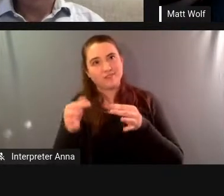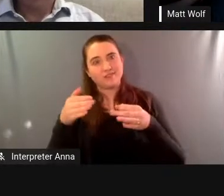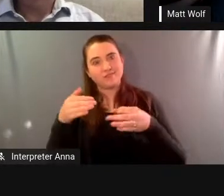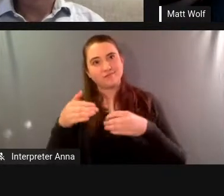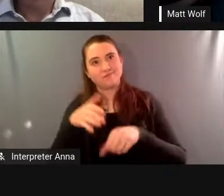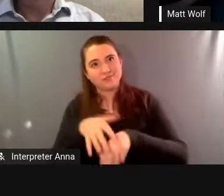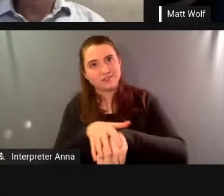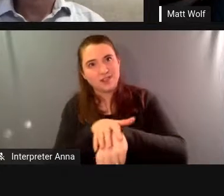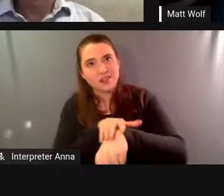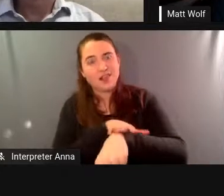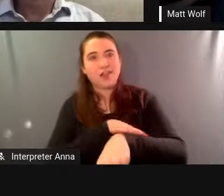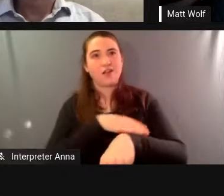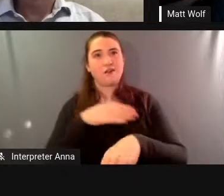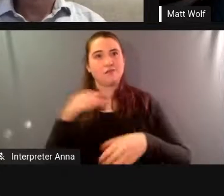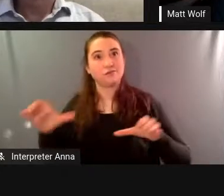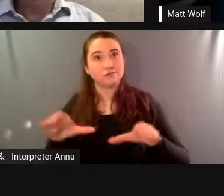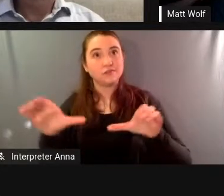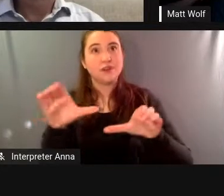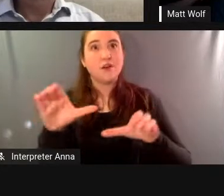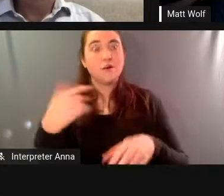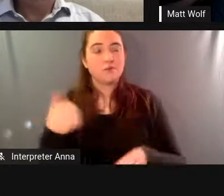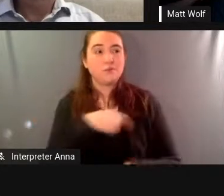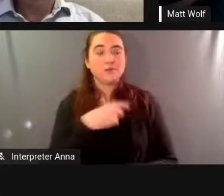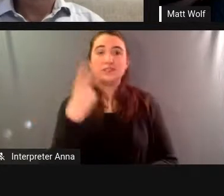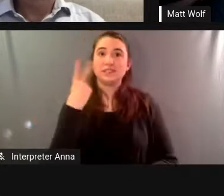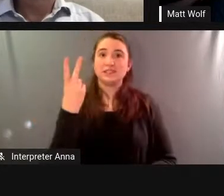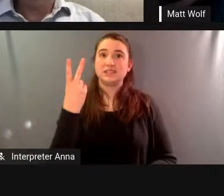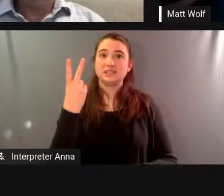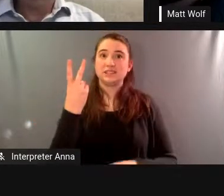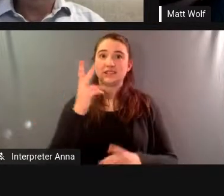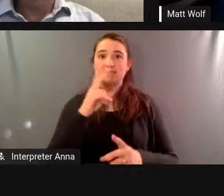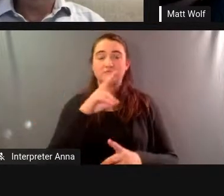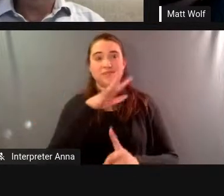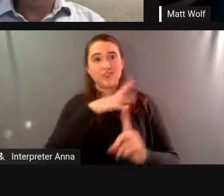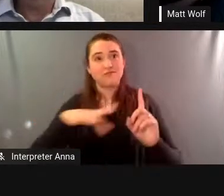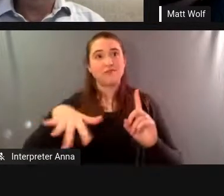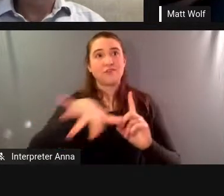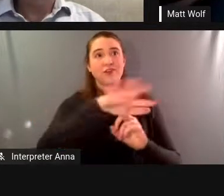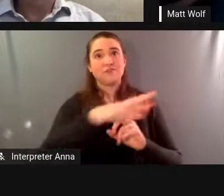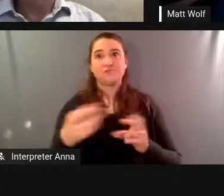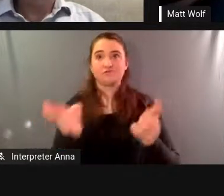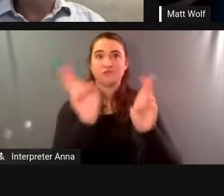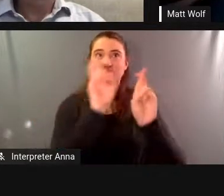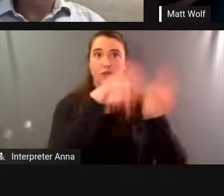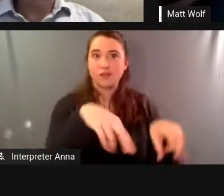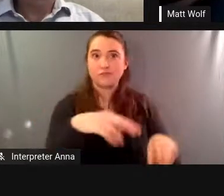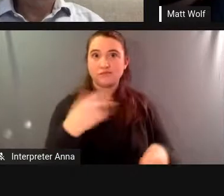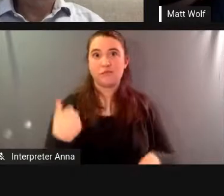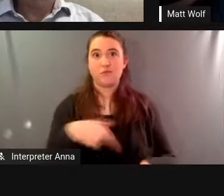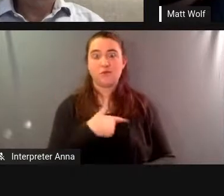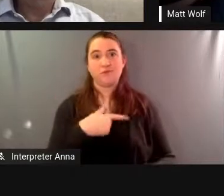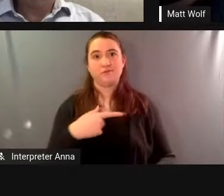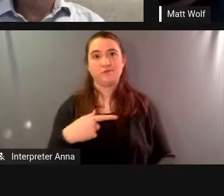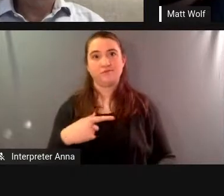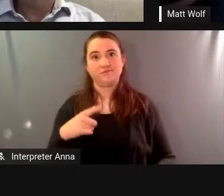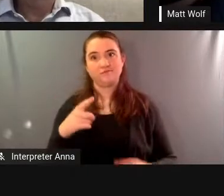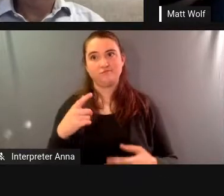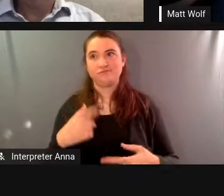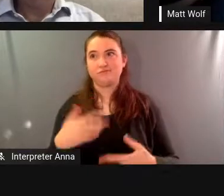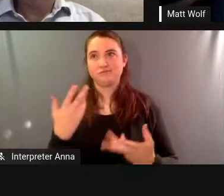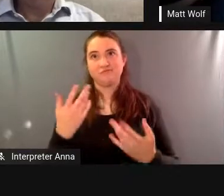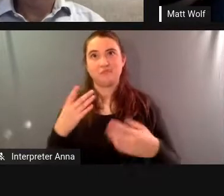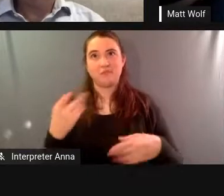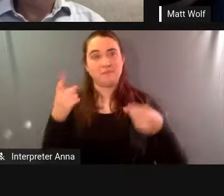seeing that nature can respond we're going to meet our uh paris co2 uh agreement accords